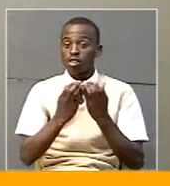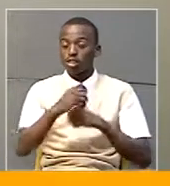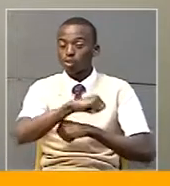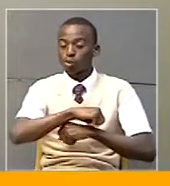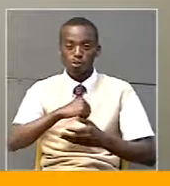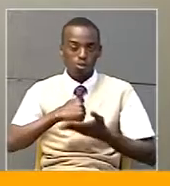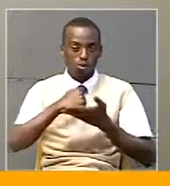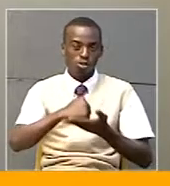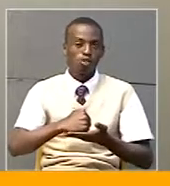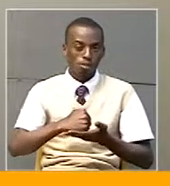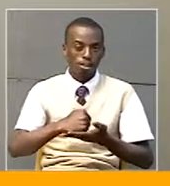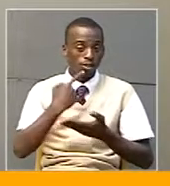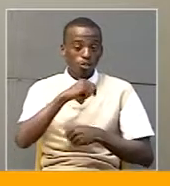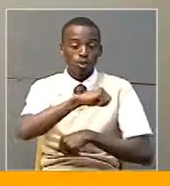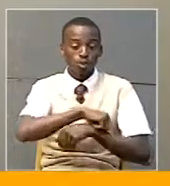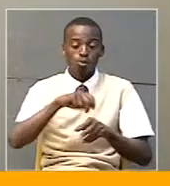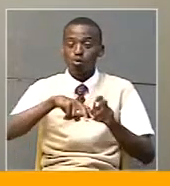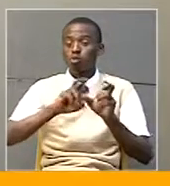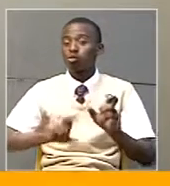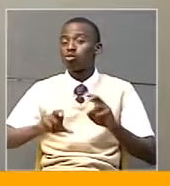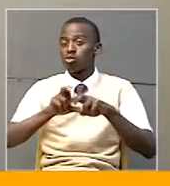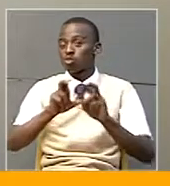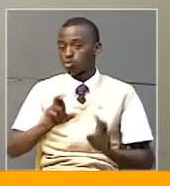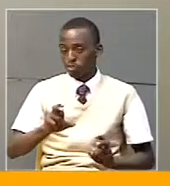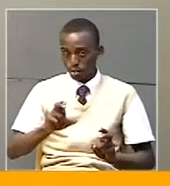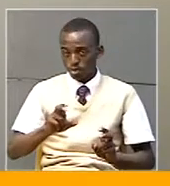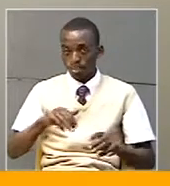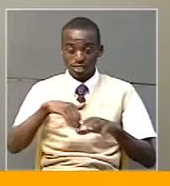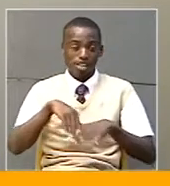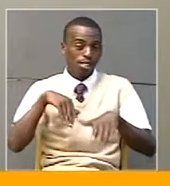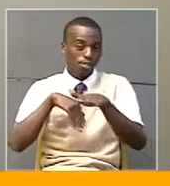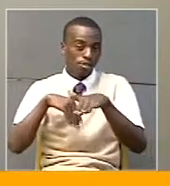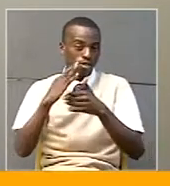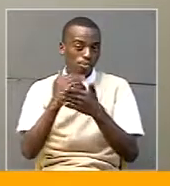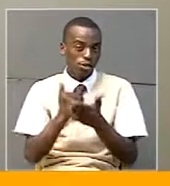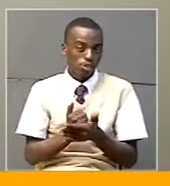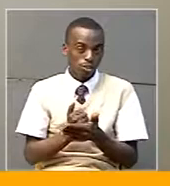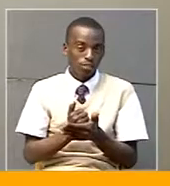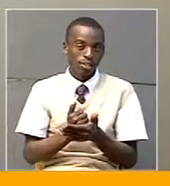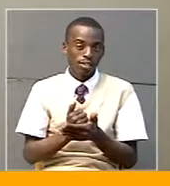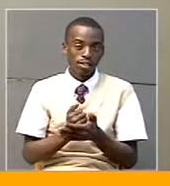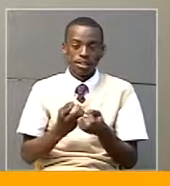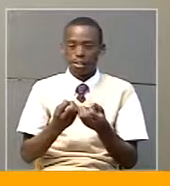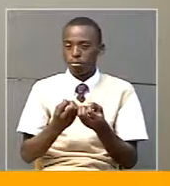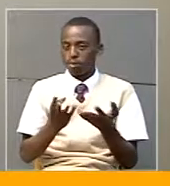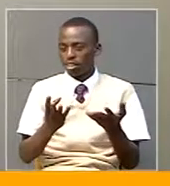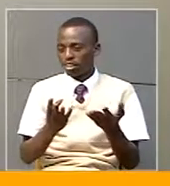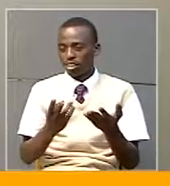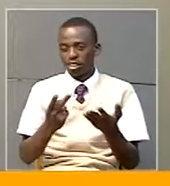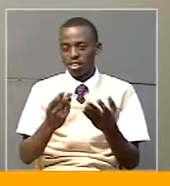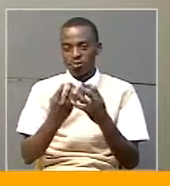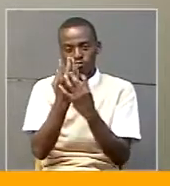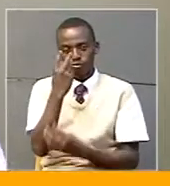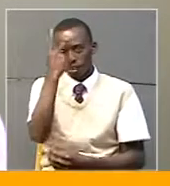cater for the school dropouts, the rampant school dropouts, because of poor parents,